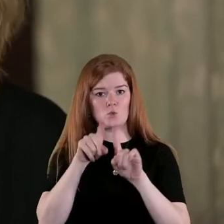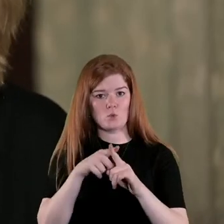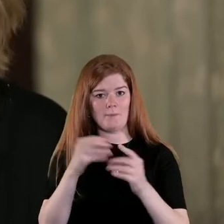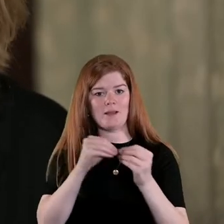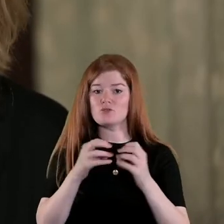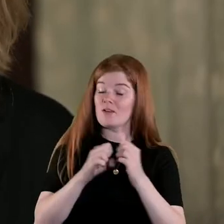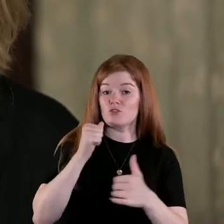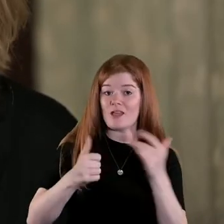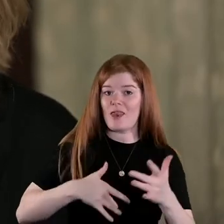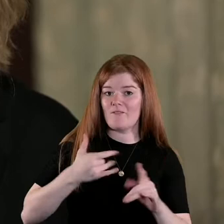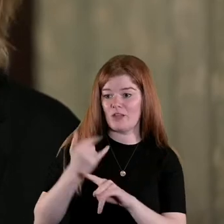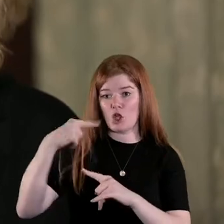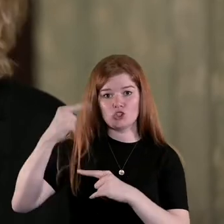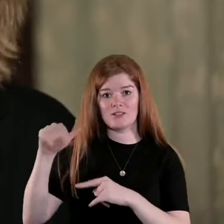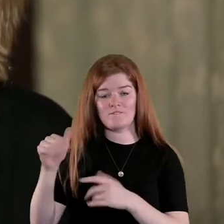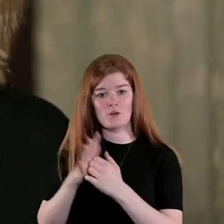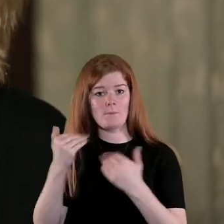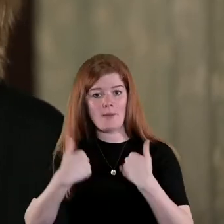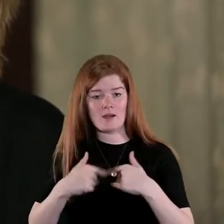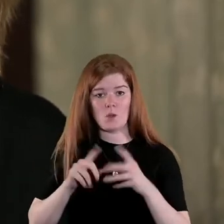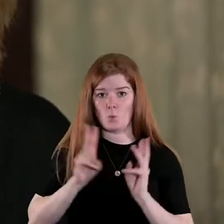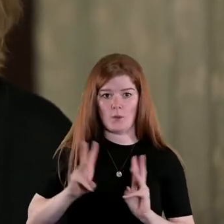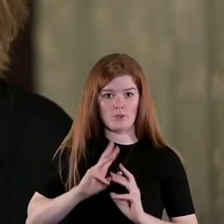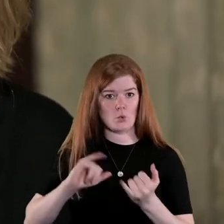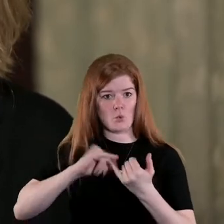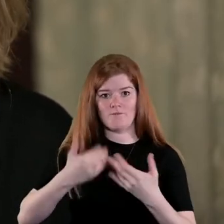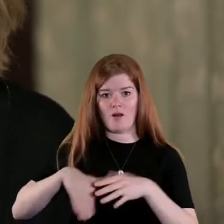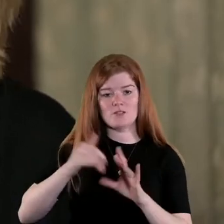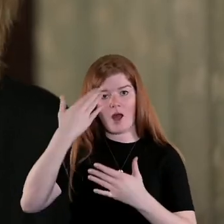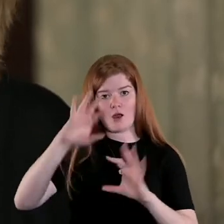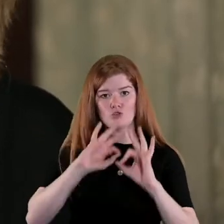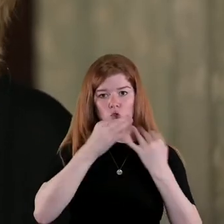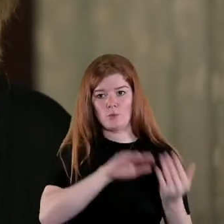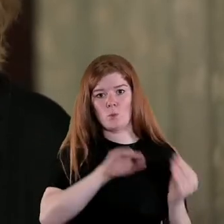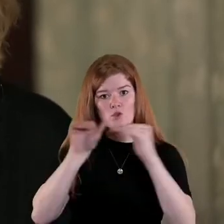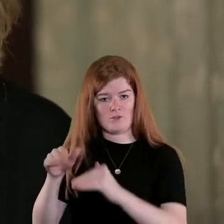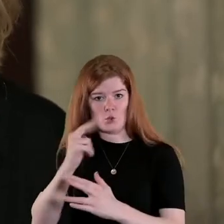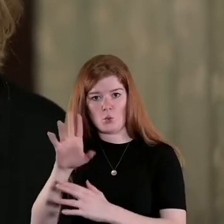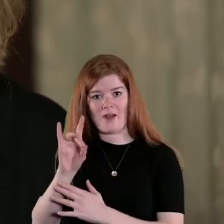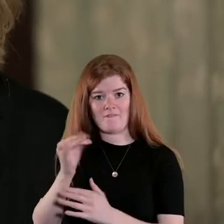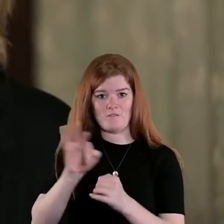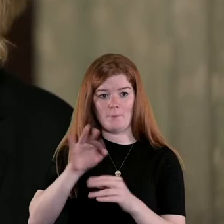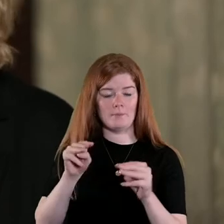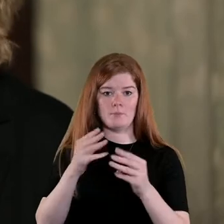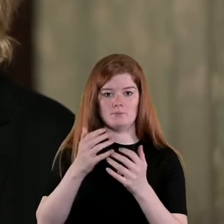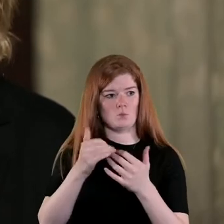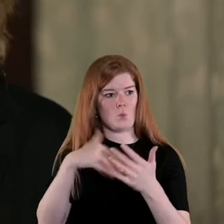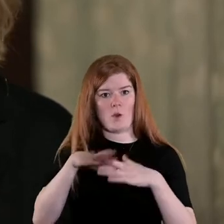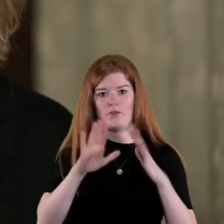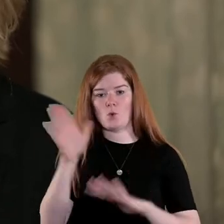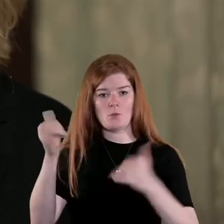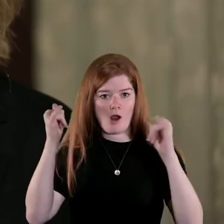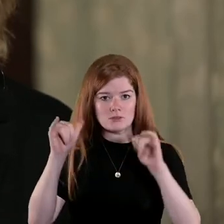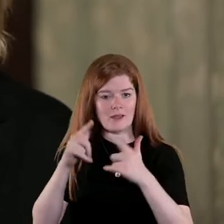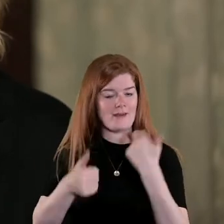day-to-day life in London for the men and women who made up the Irish delegation from parties attended dinners hosted